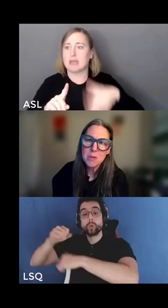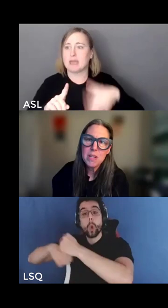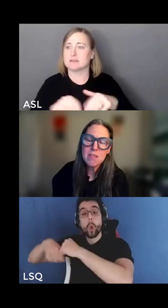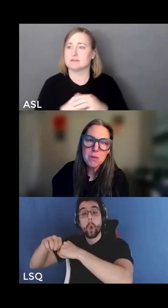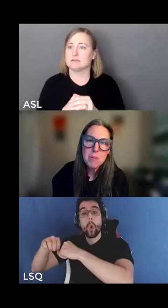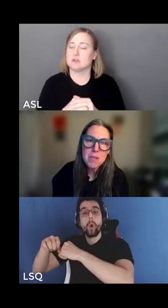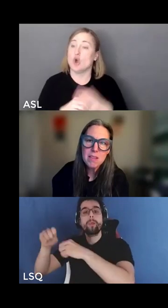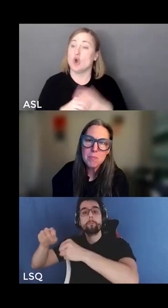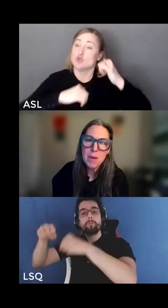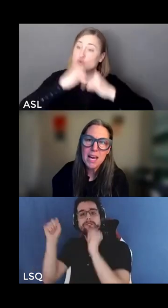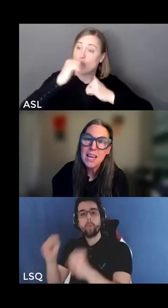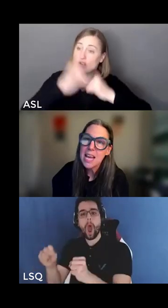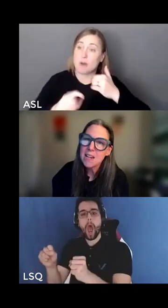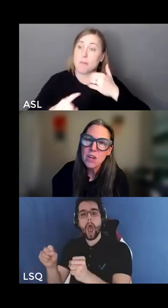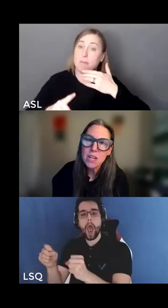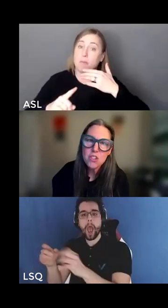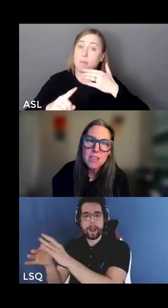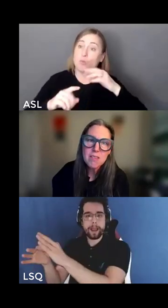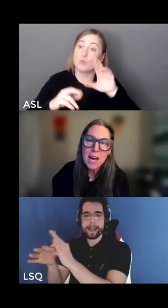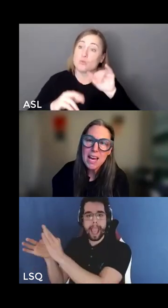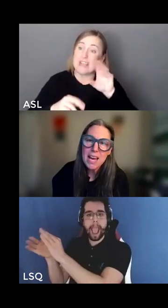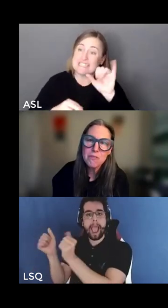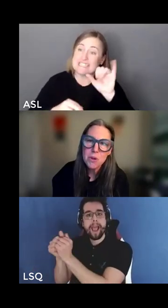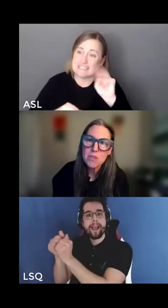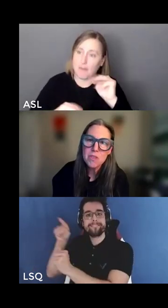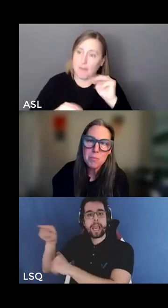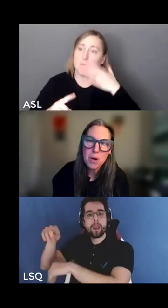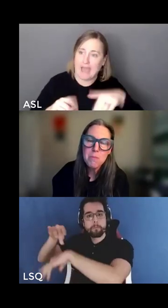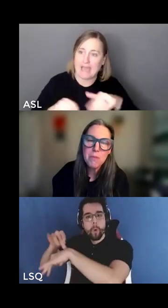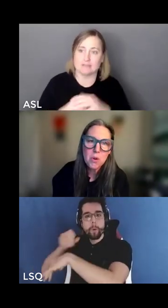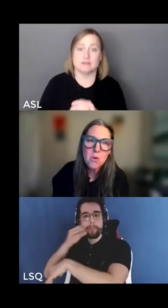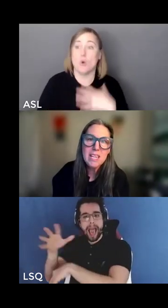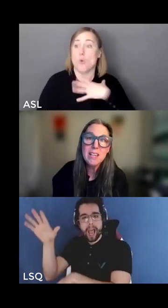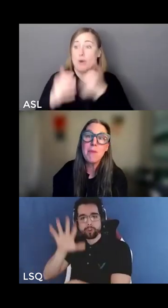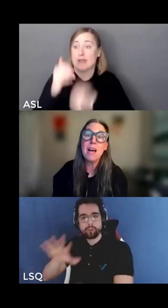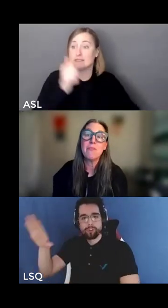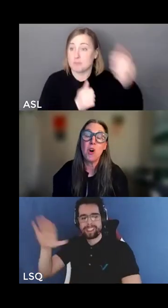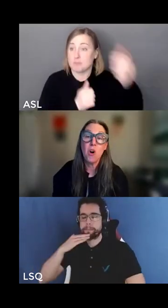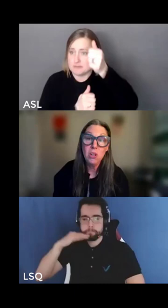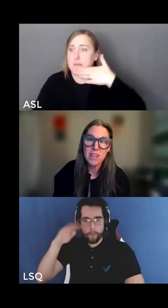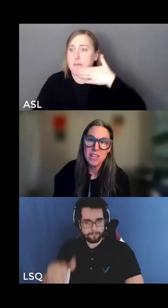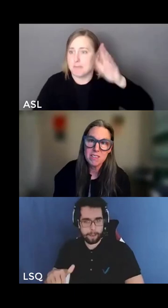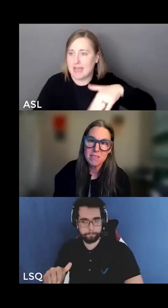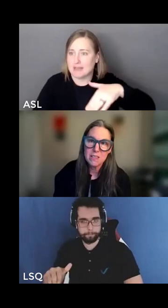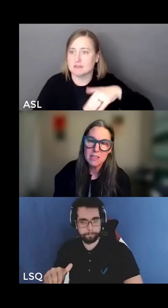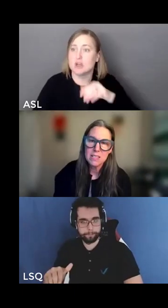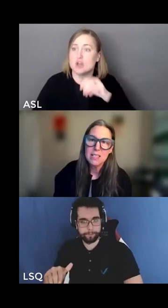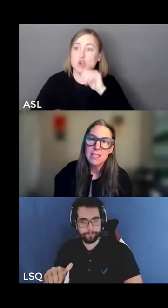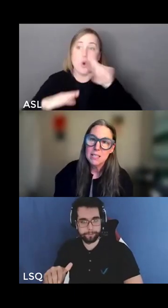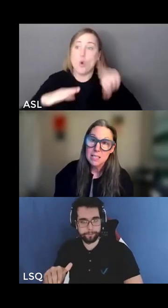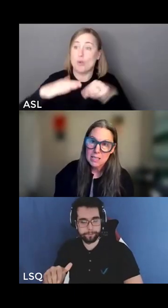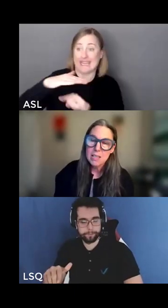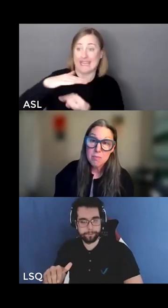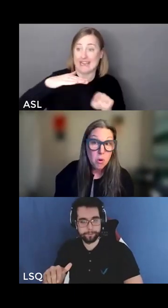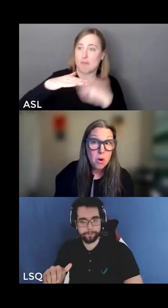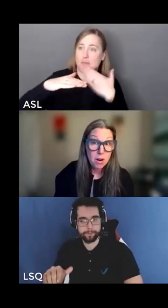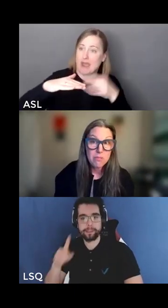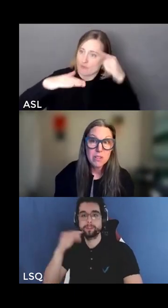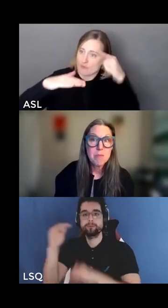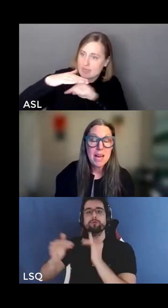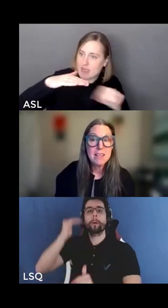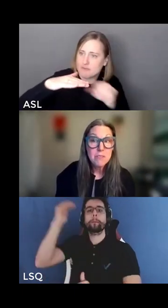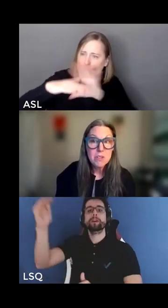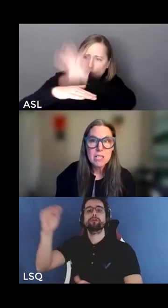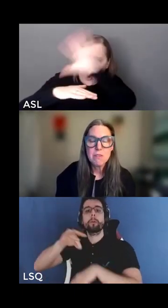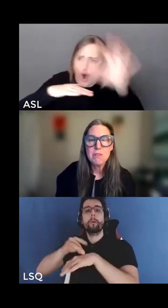bad white supremacy is bad and it's not just bad for folks on the bottom of the coin it is bad for all of us it's more